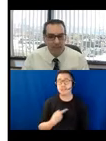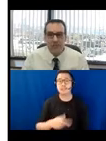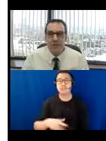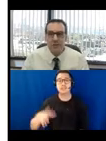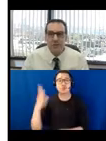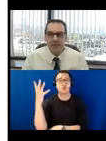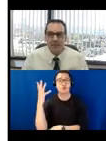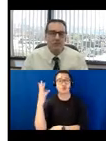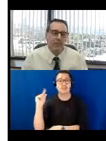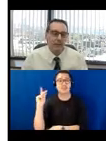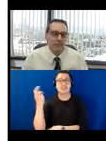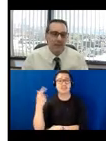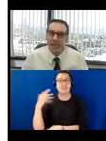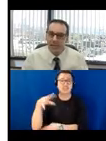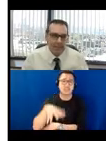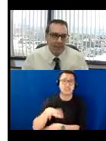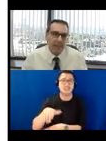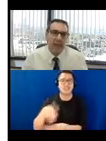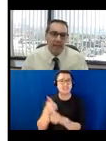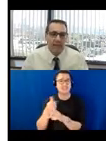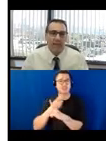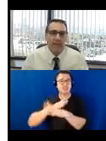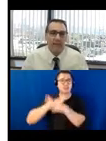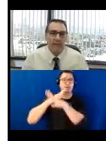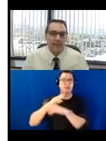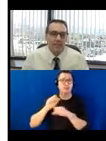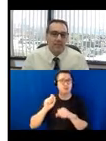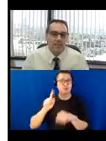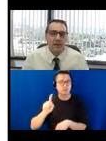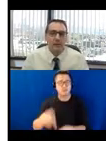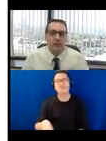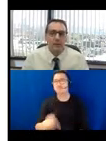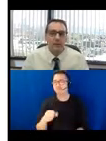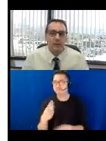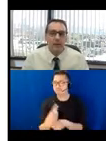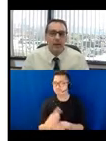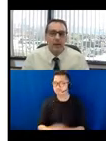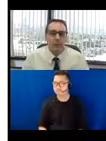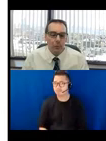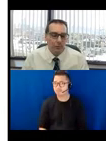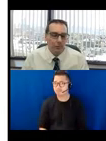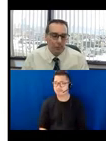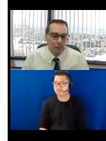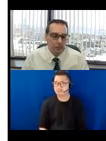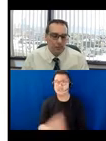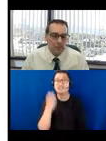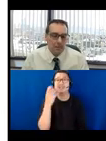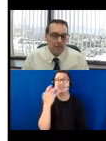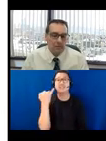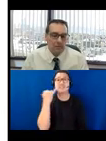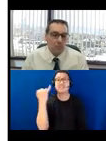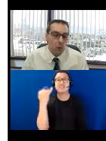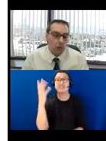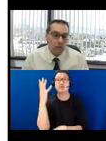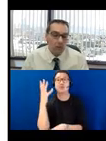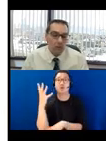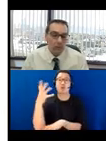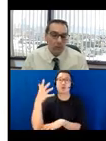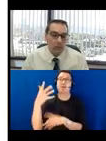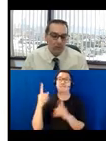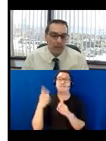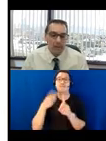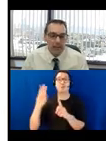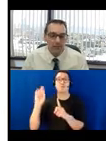that is a good assumption. Yes, tree limbs, anything, anything that sticks out more than four inches inches from a wall,